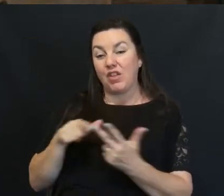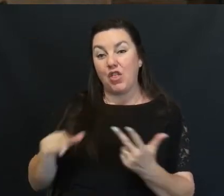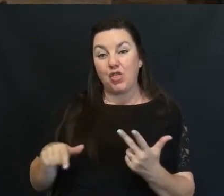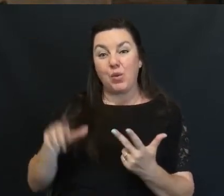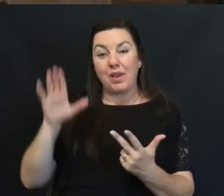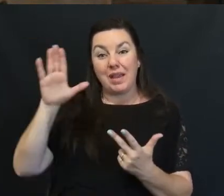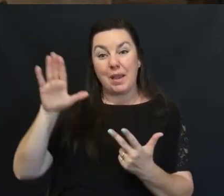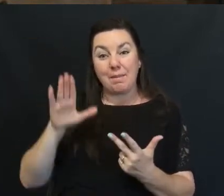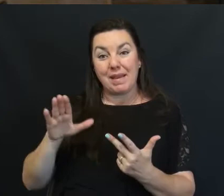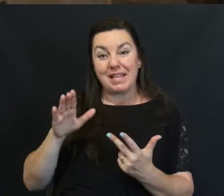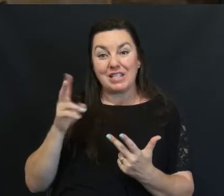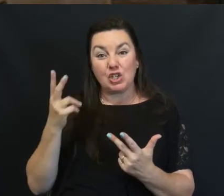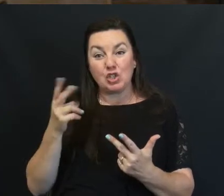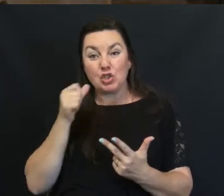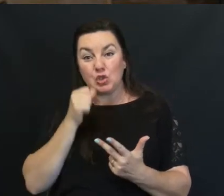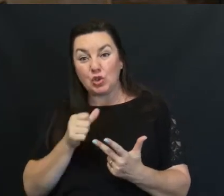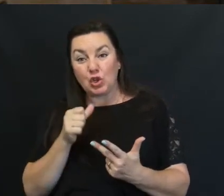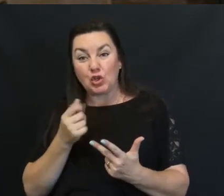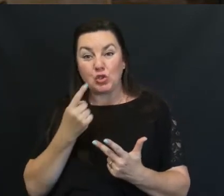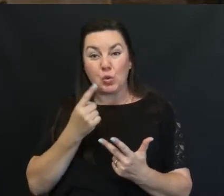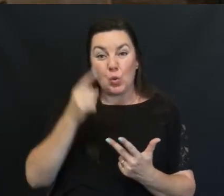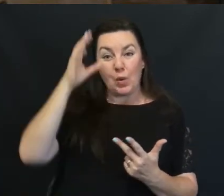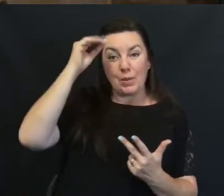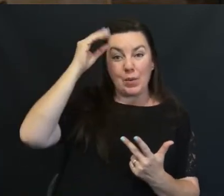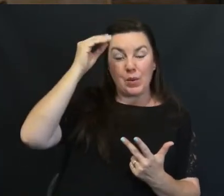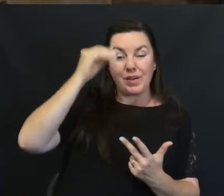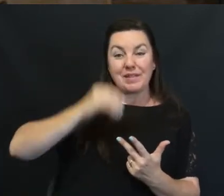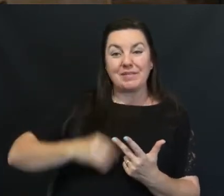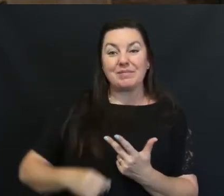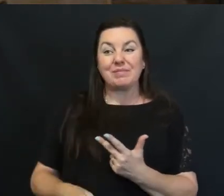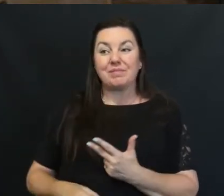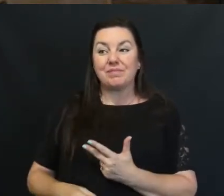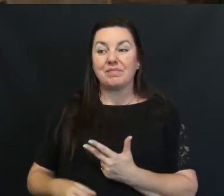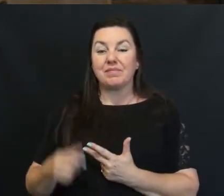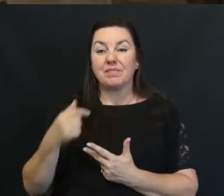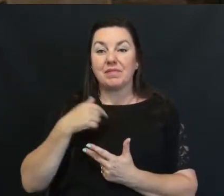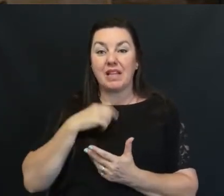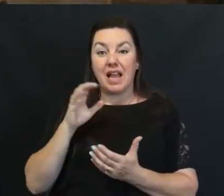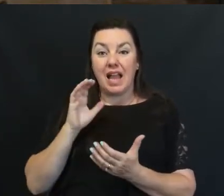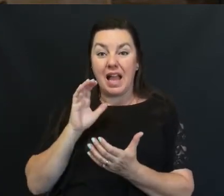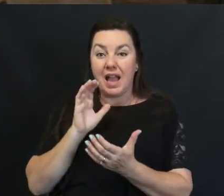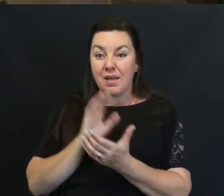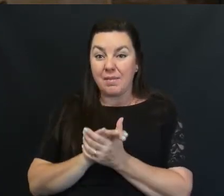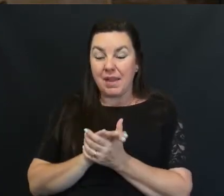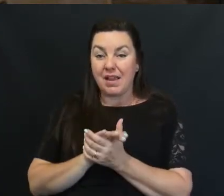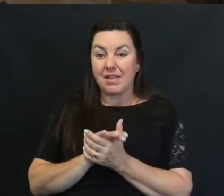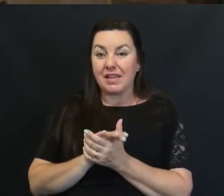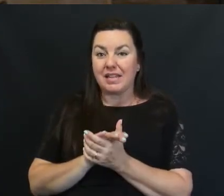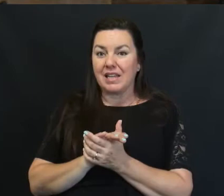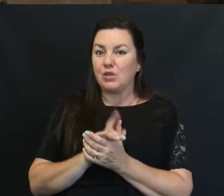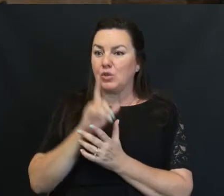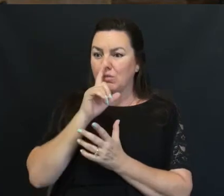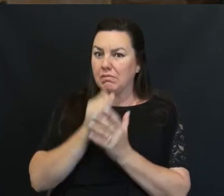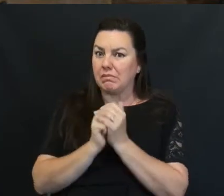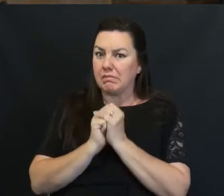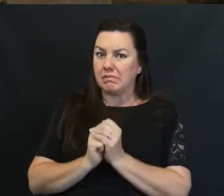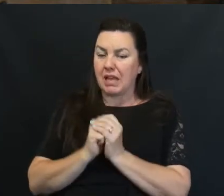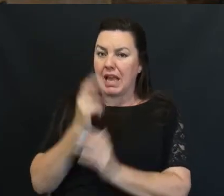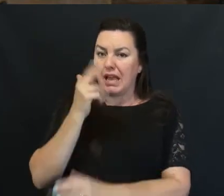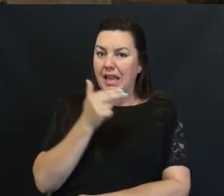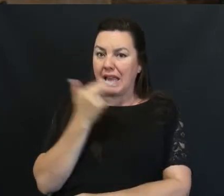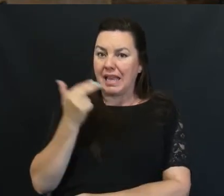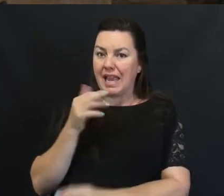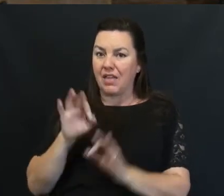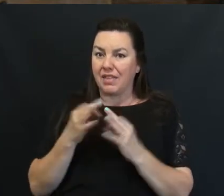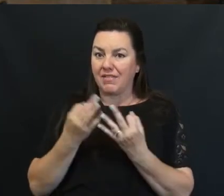children Two girls And one boy I married Into a devout Catholic family Our